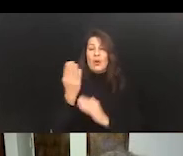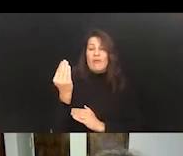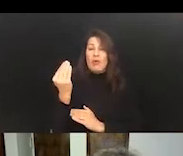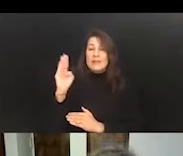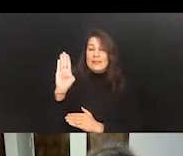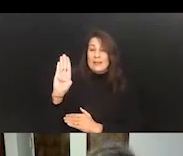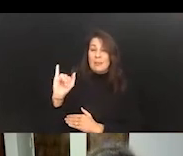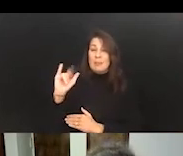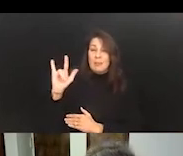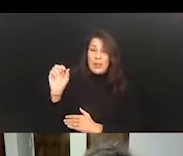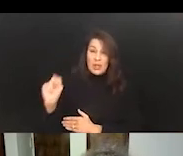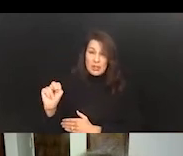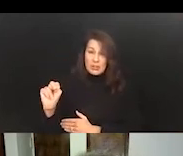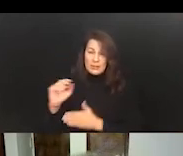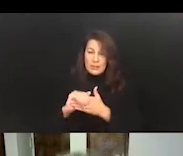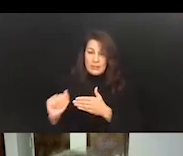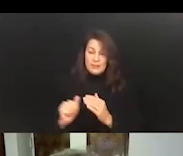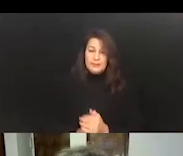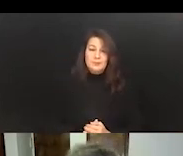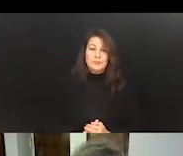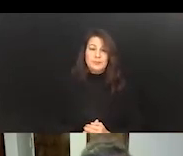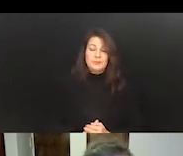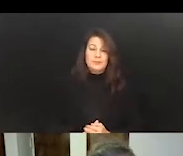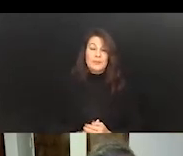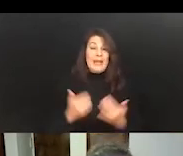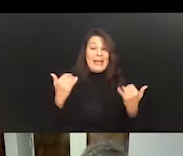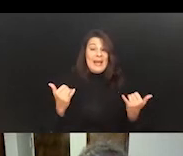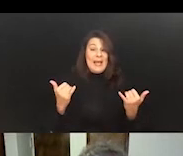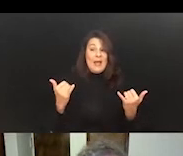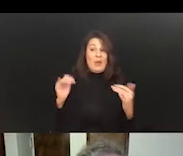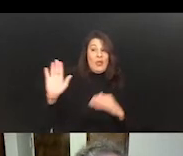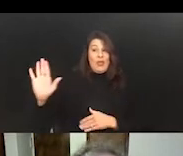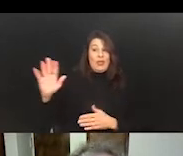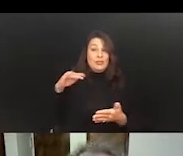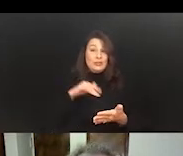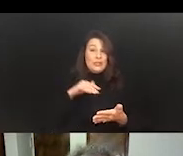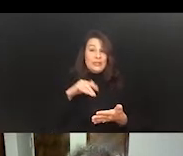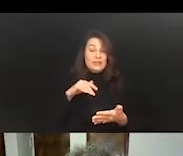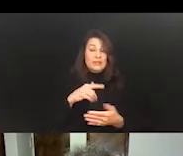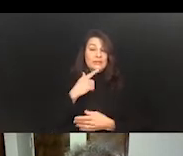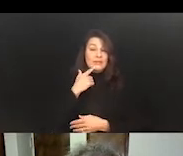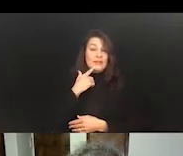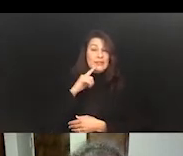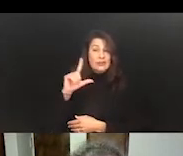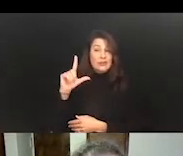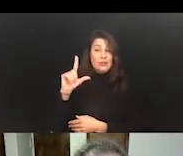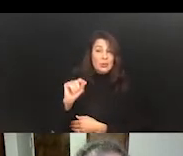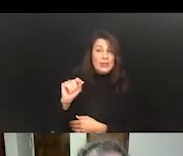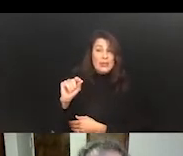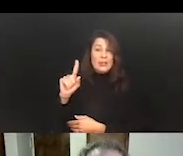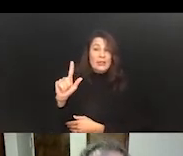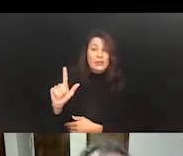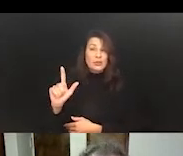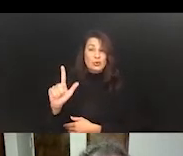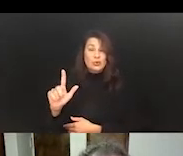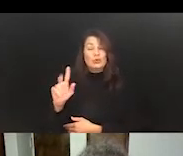And right now, according to their studies, they say by 2026, adaptive technology,